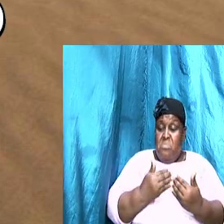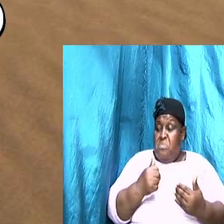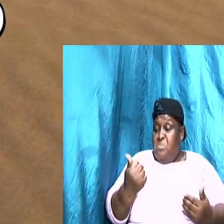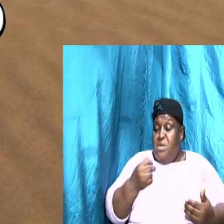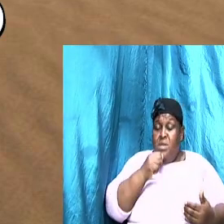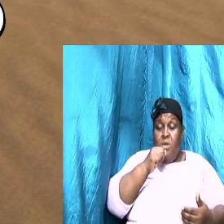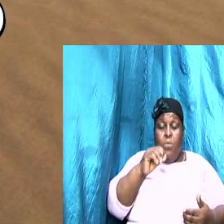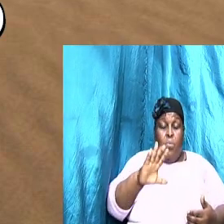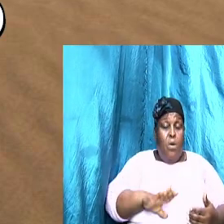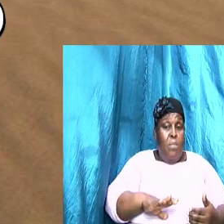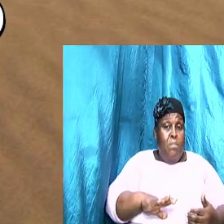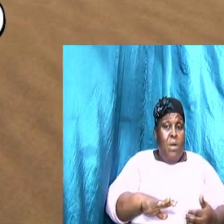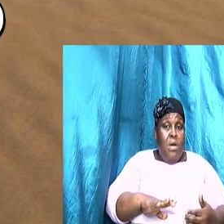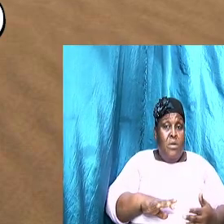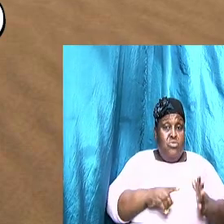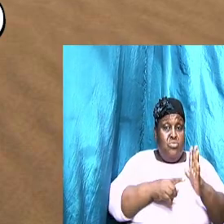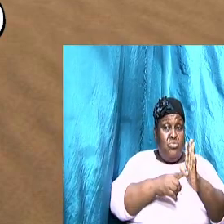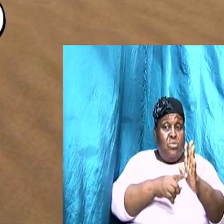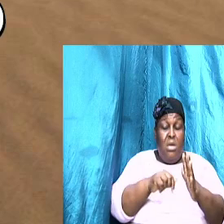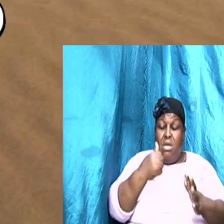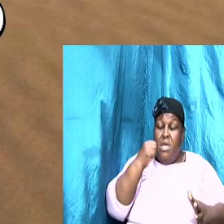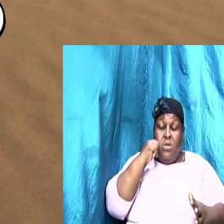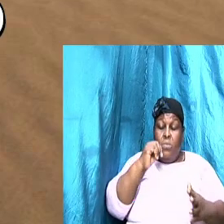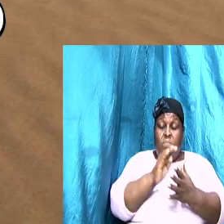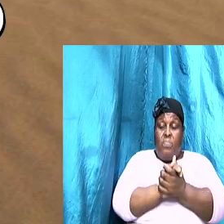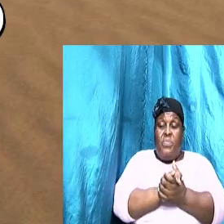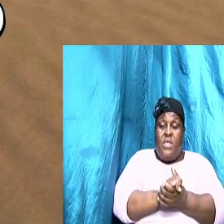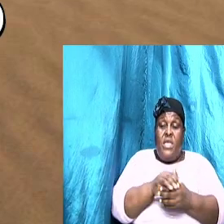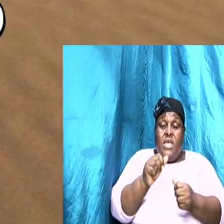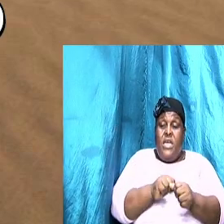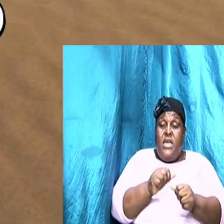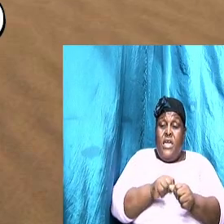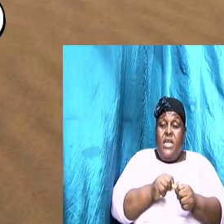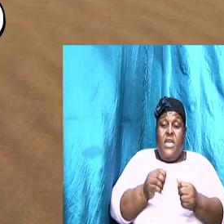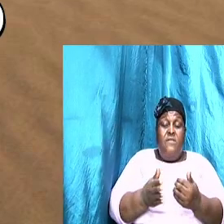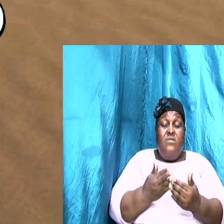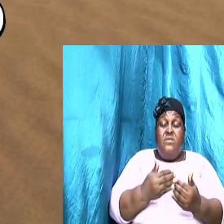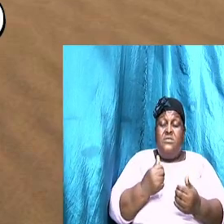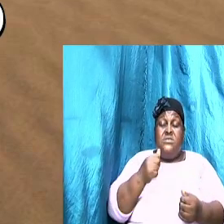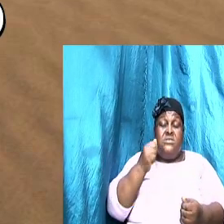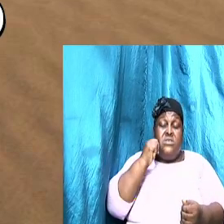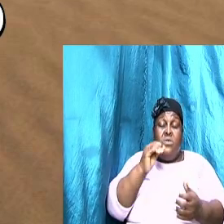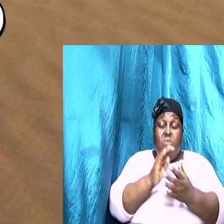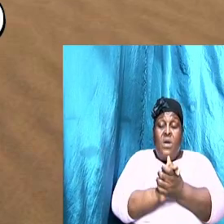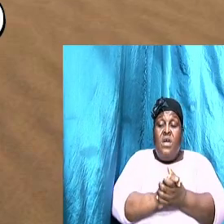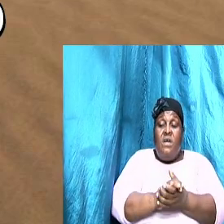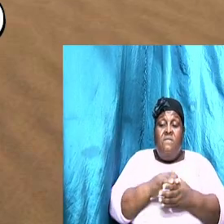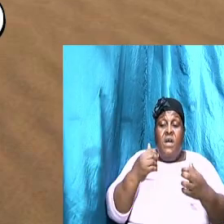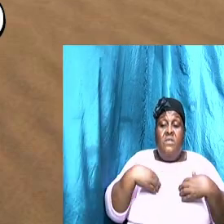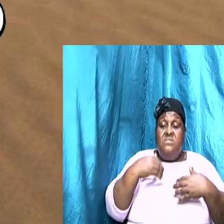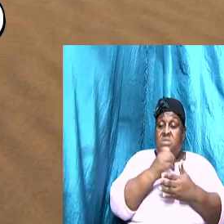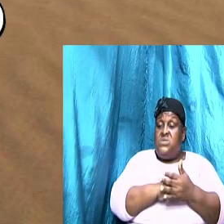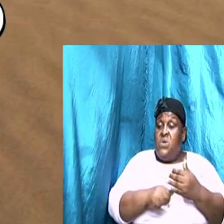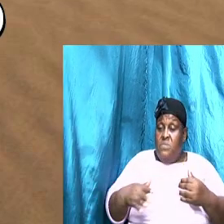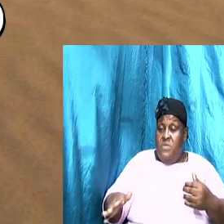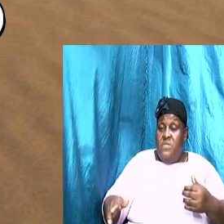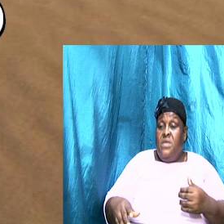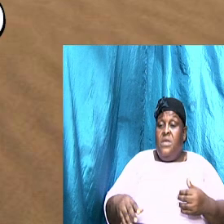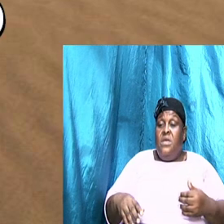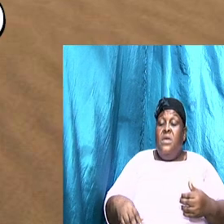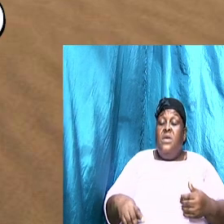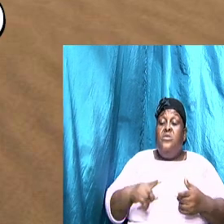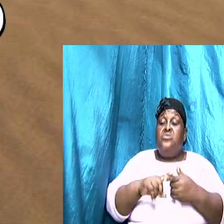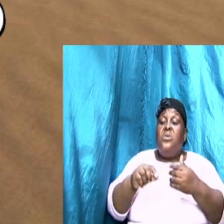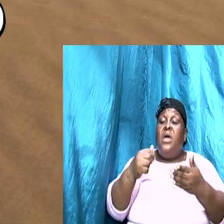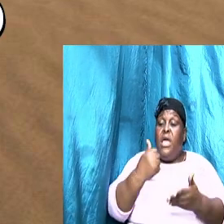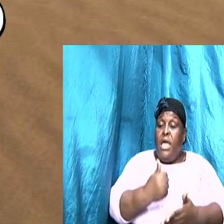any wife every single wife has something to contribute and many men are at